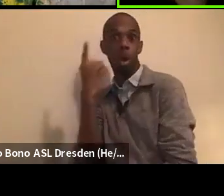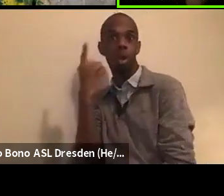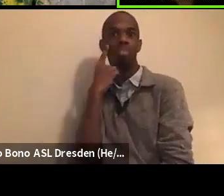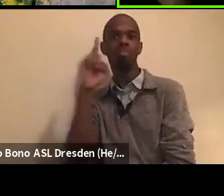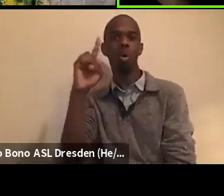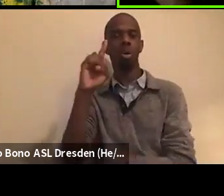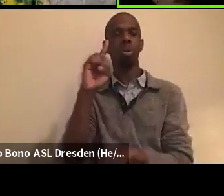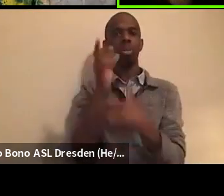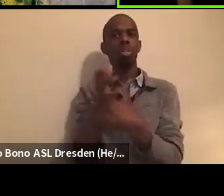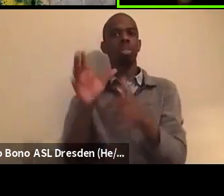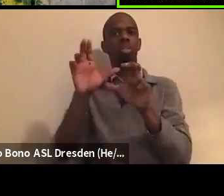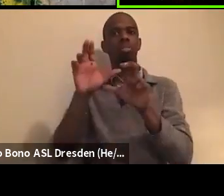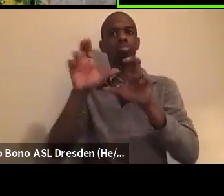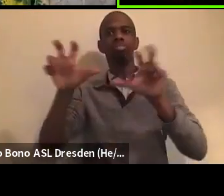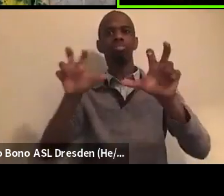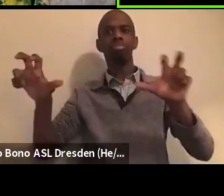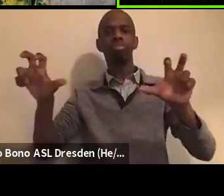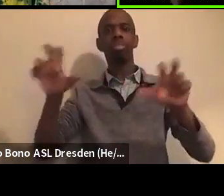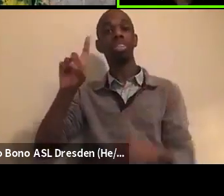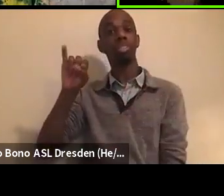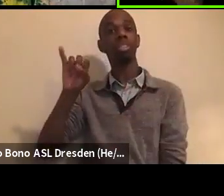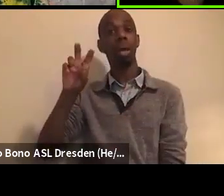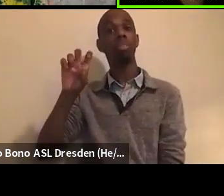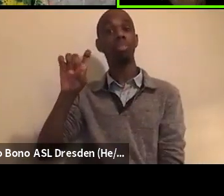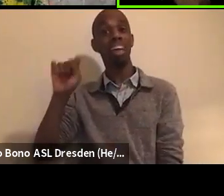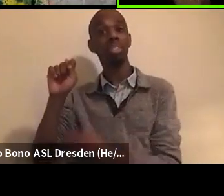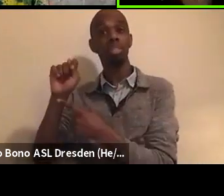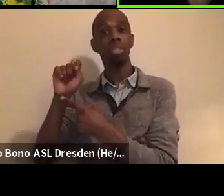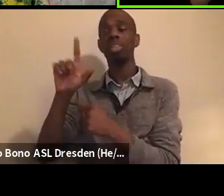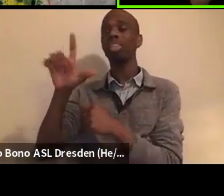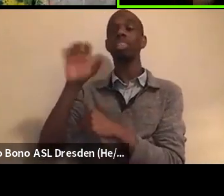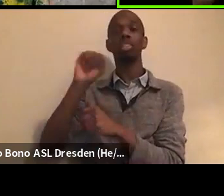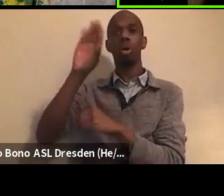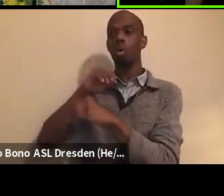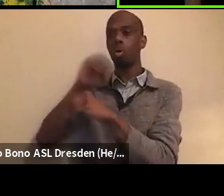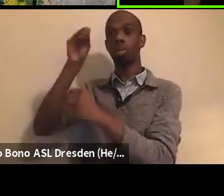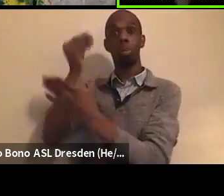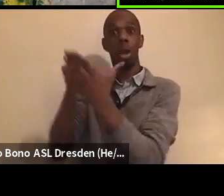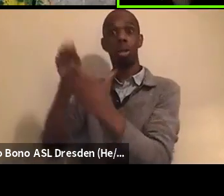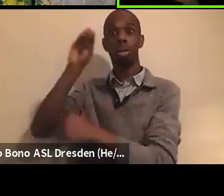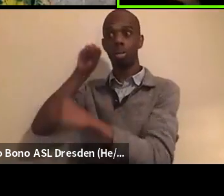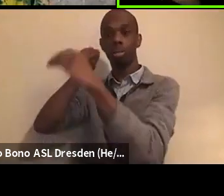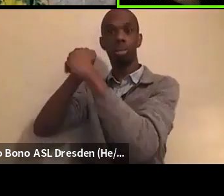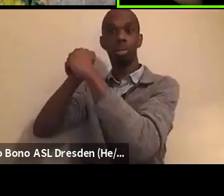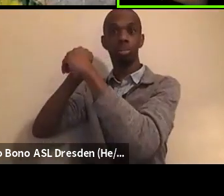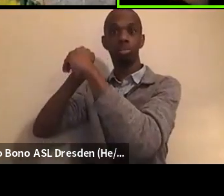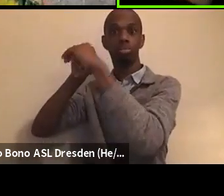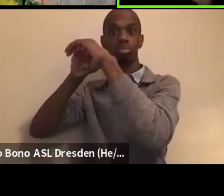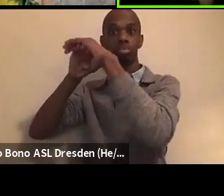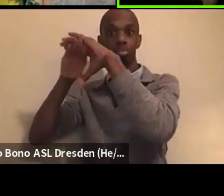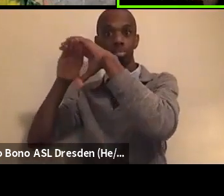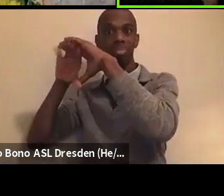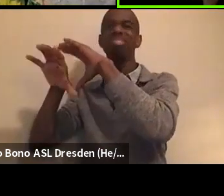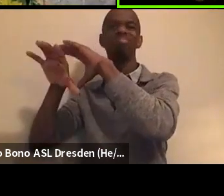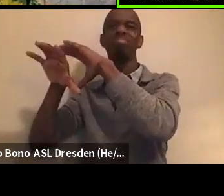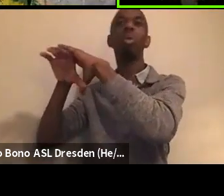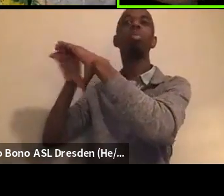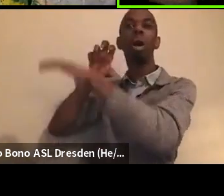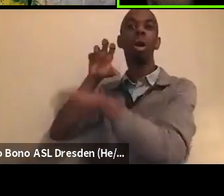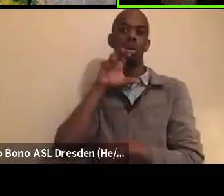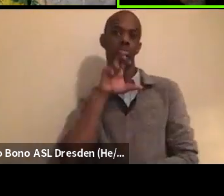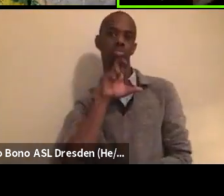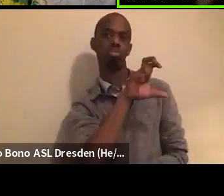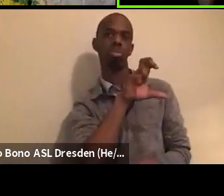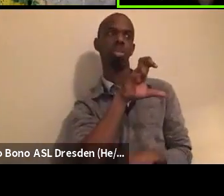that immediately through, through independent bills. We can do that with the baby bonds initiatives. Um, we already